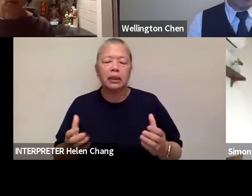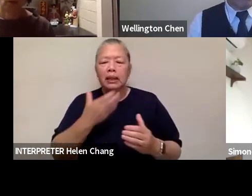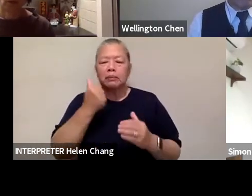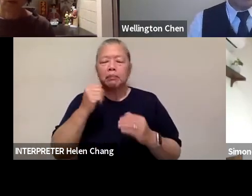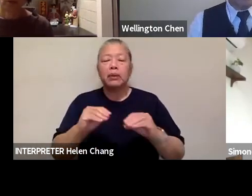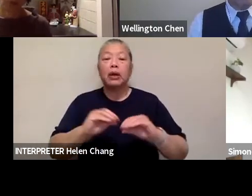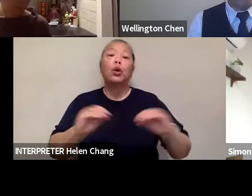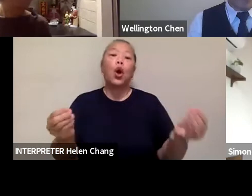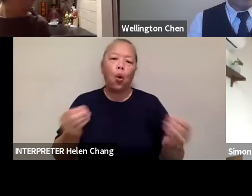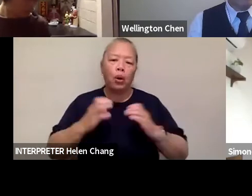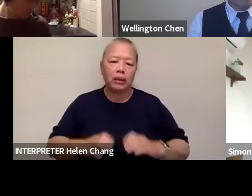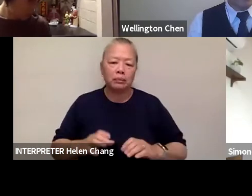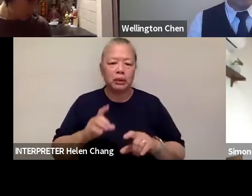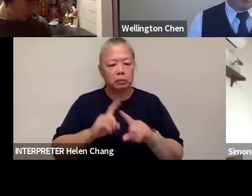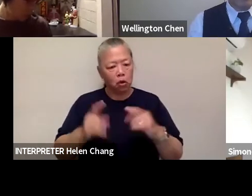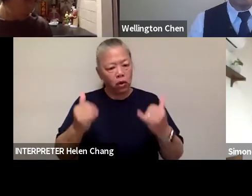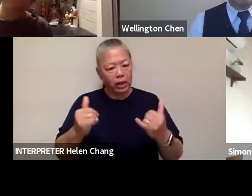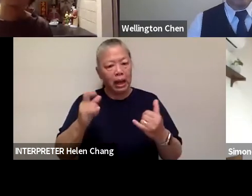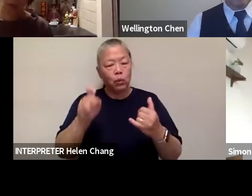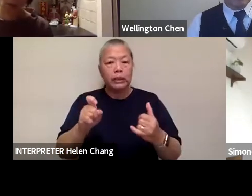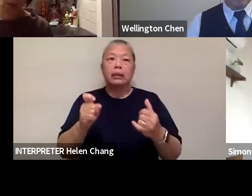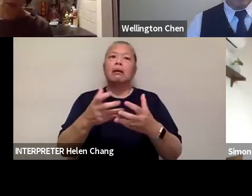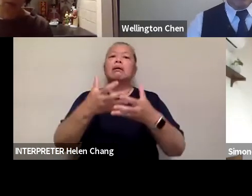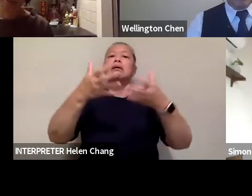we need massive amount of aid.